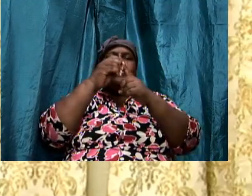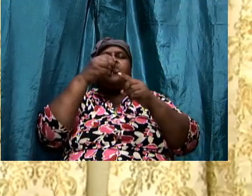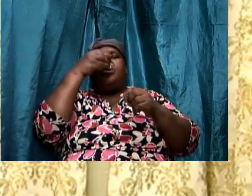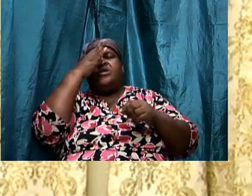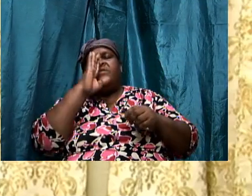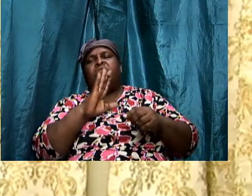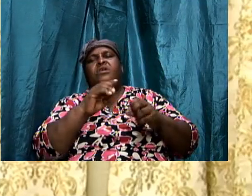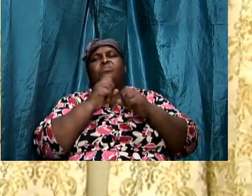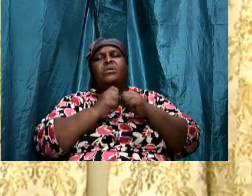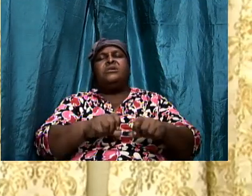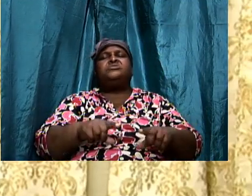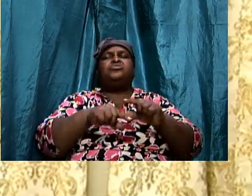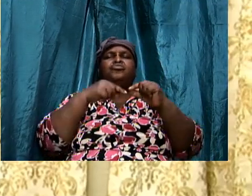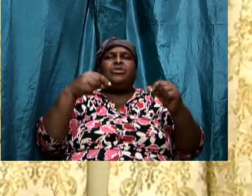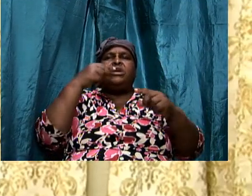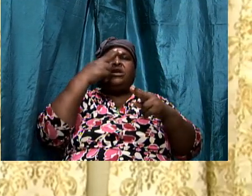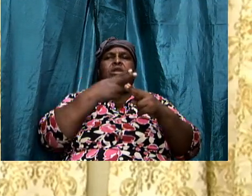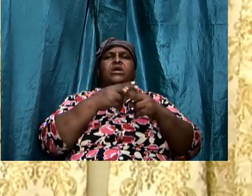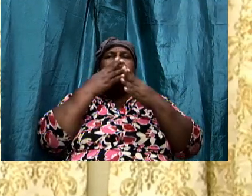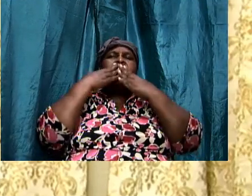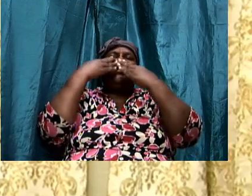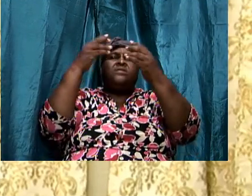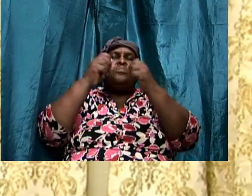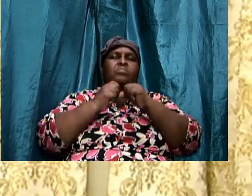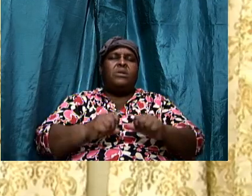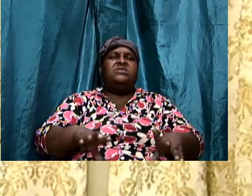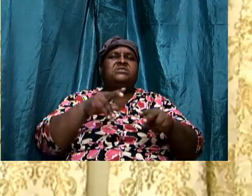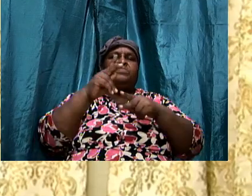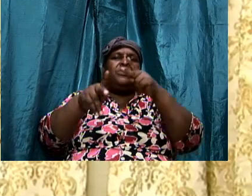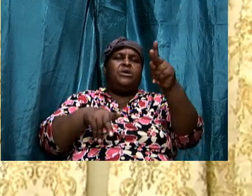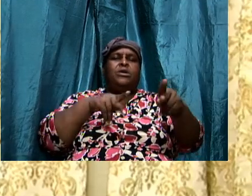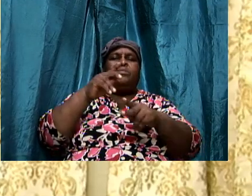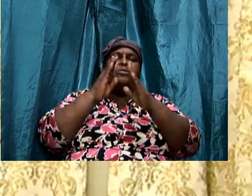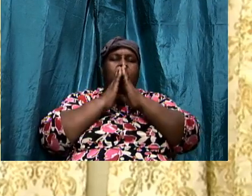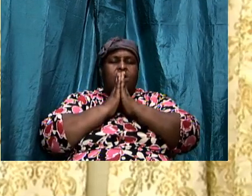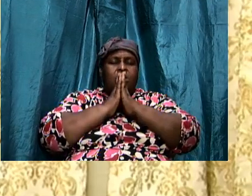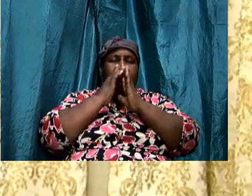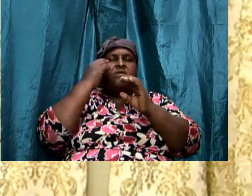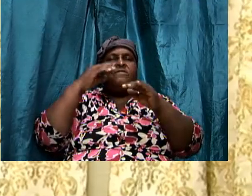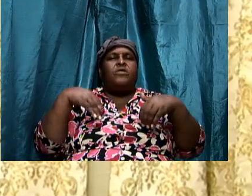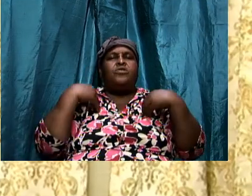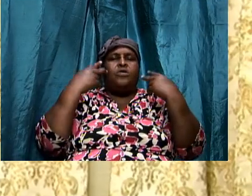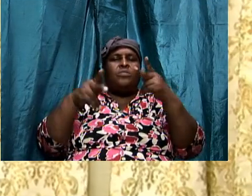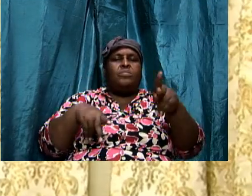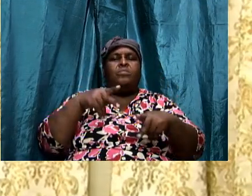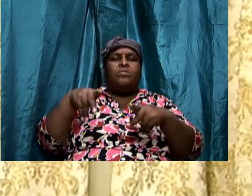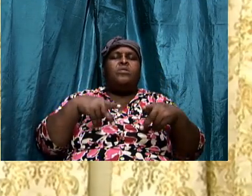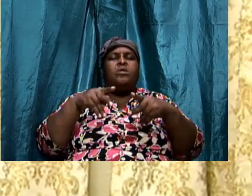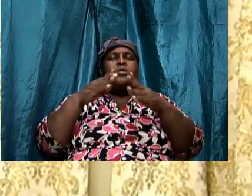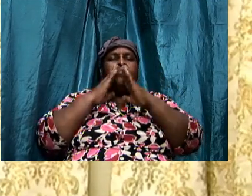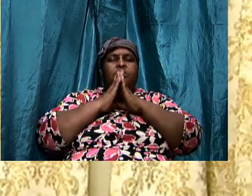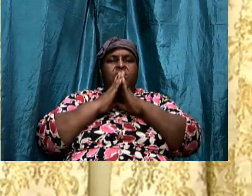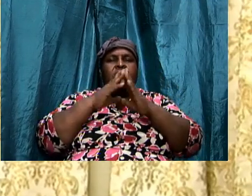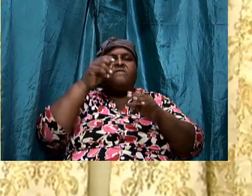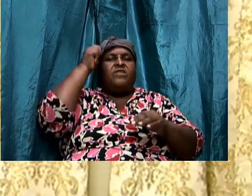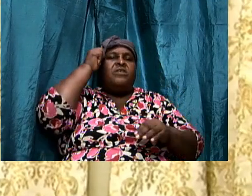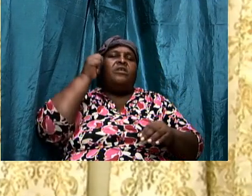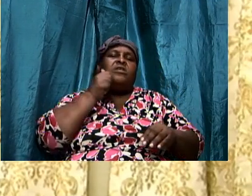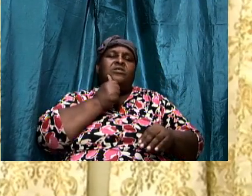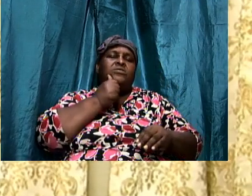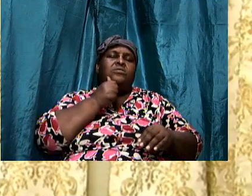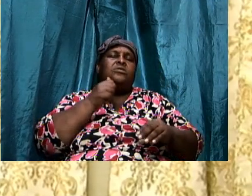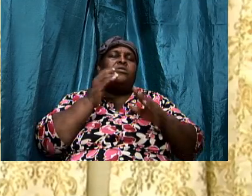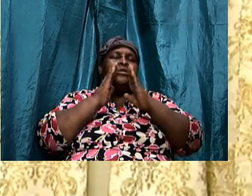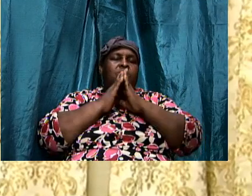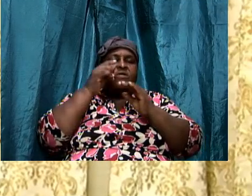bless your great name. We thank you. Bless your people. I pray for our young people. I pray for the elderly saints. I pray for